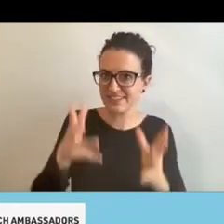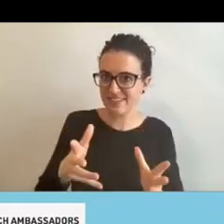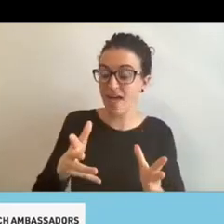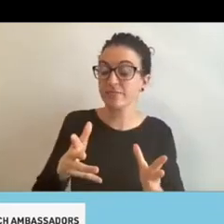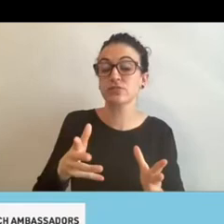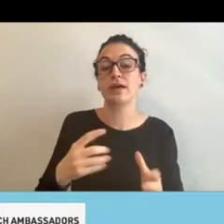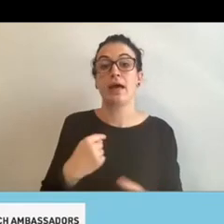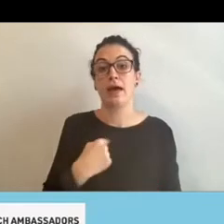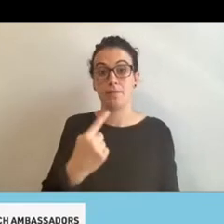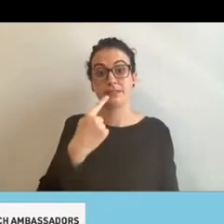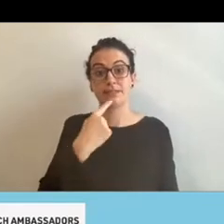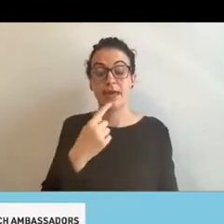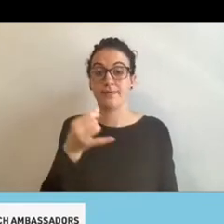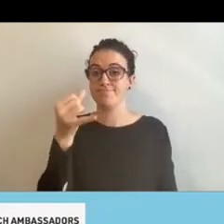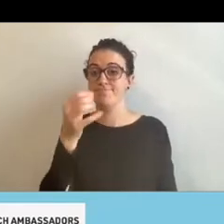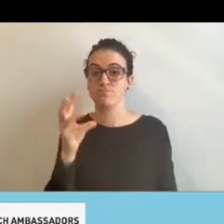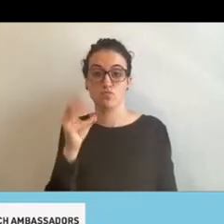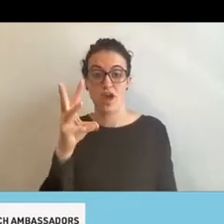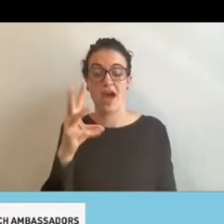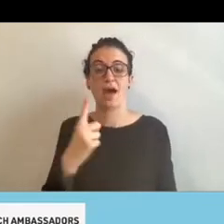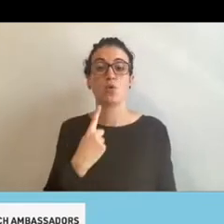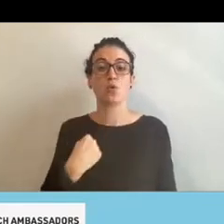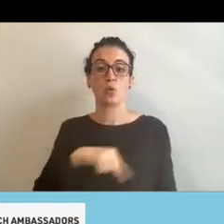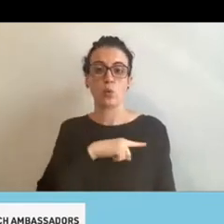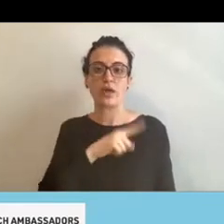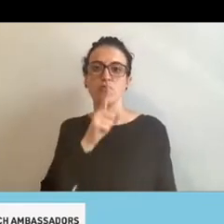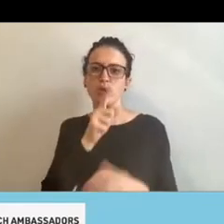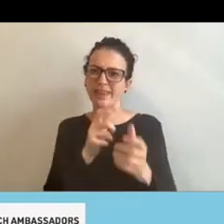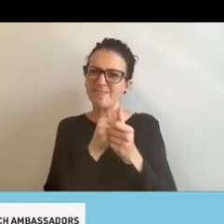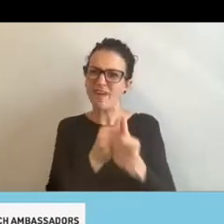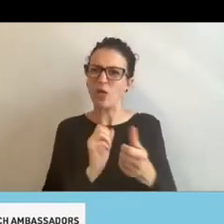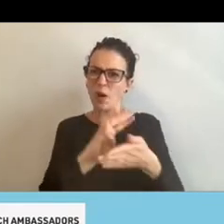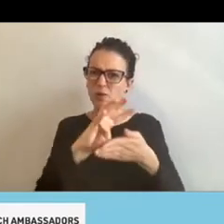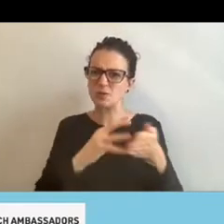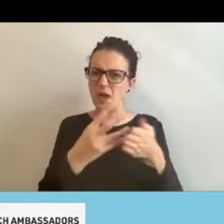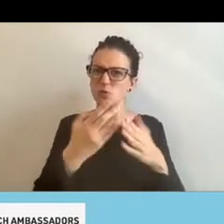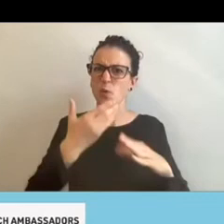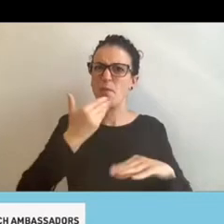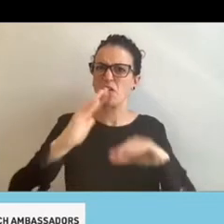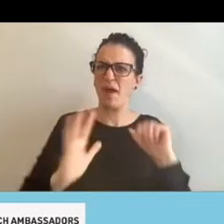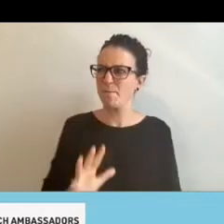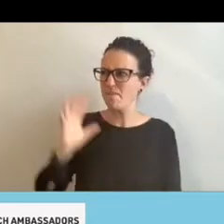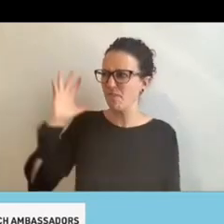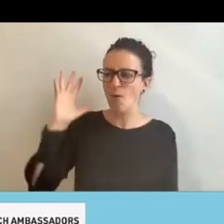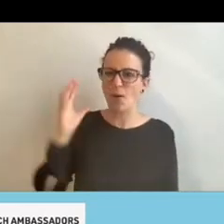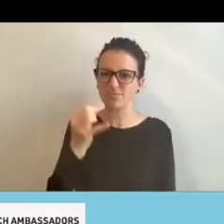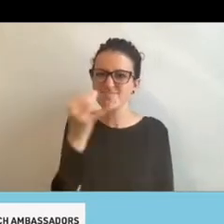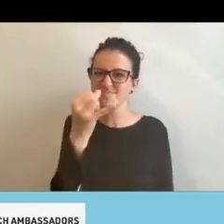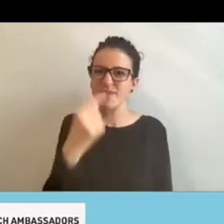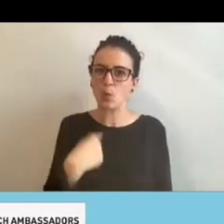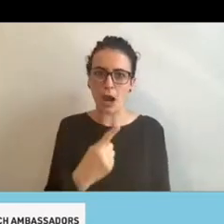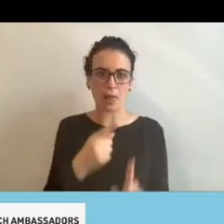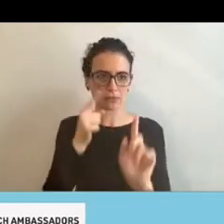the best that we as a group have ever stuck to a schedule in any of these events. We're like right on